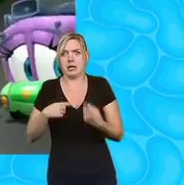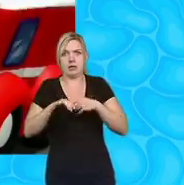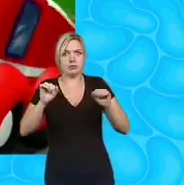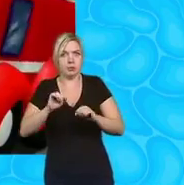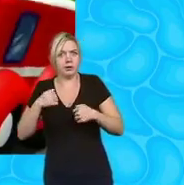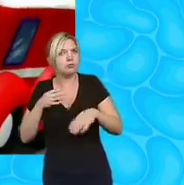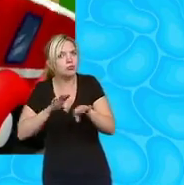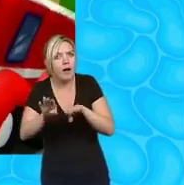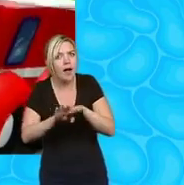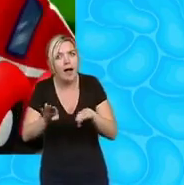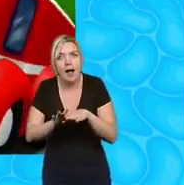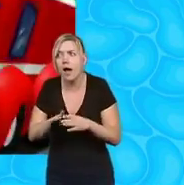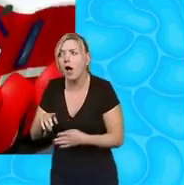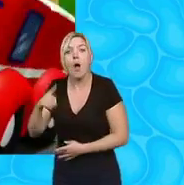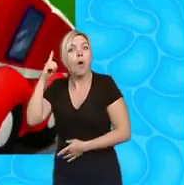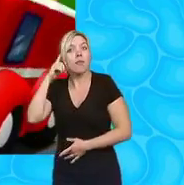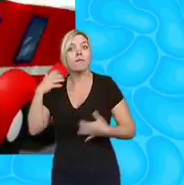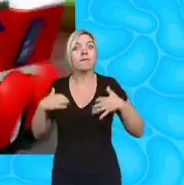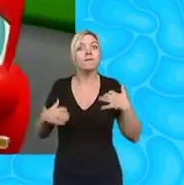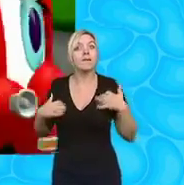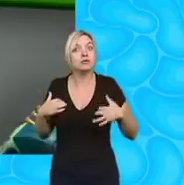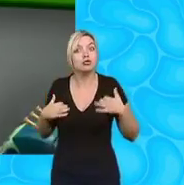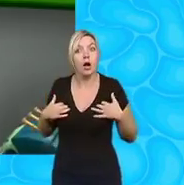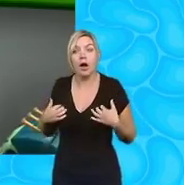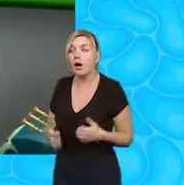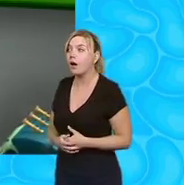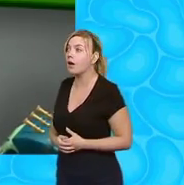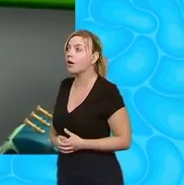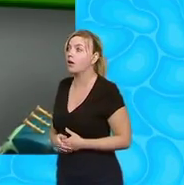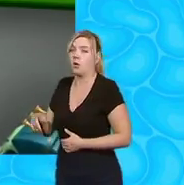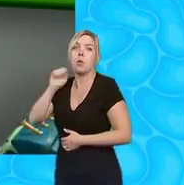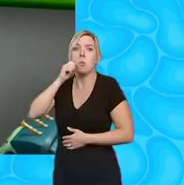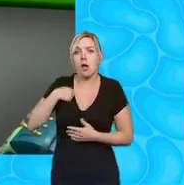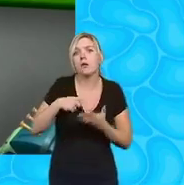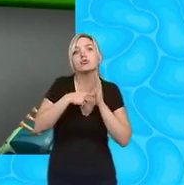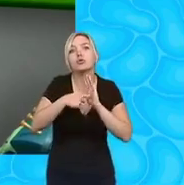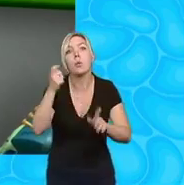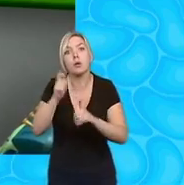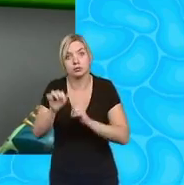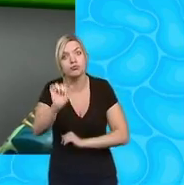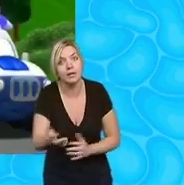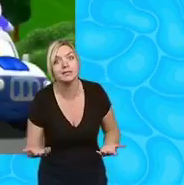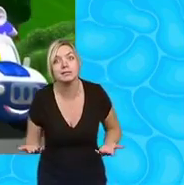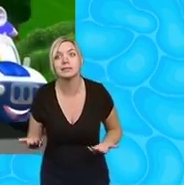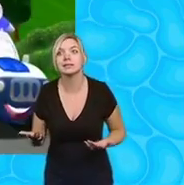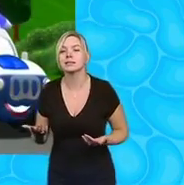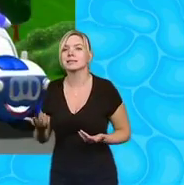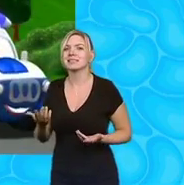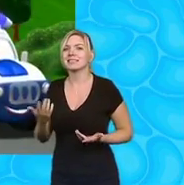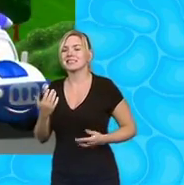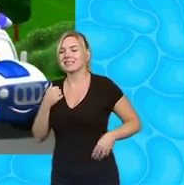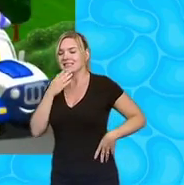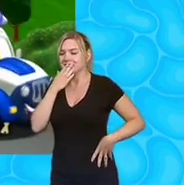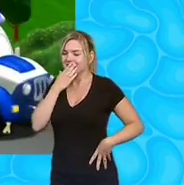sort of work think of it as an adventure you lot Hubert will show us what to do won't you Hubert well